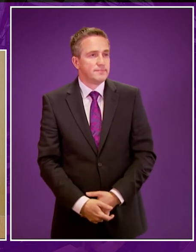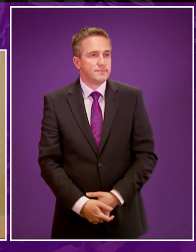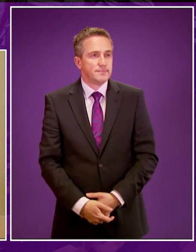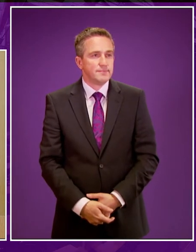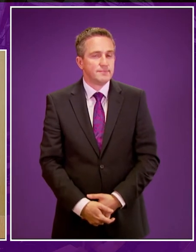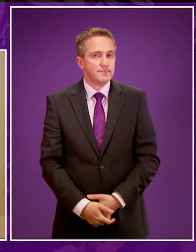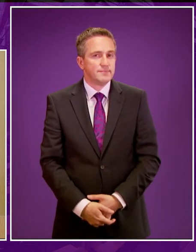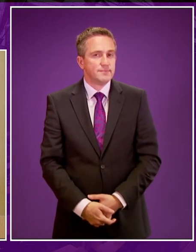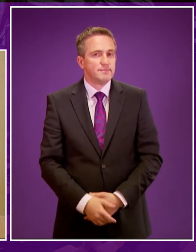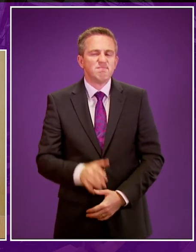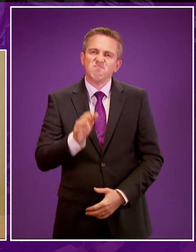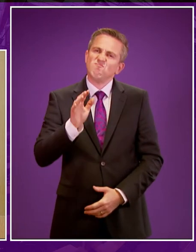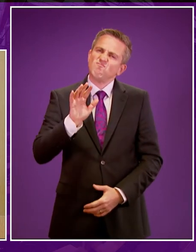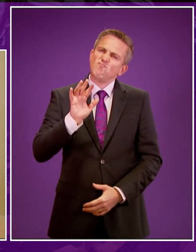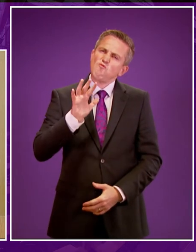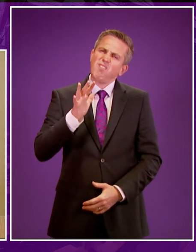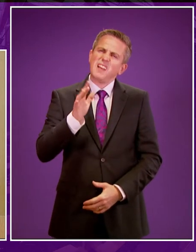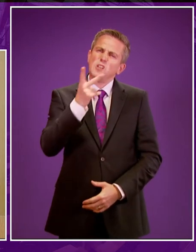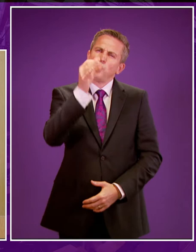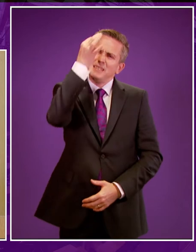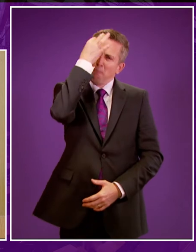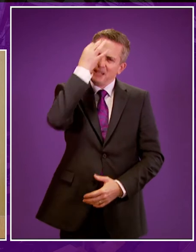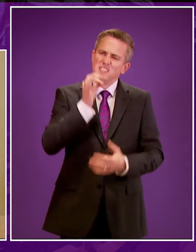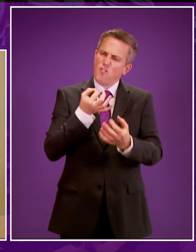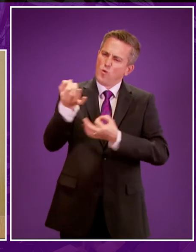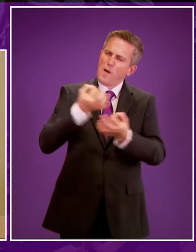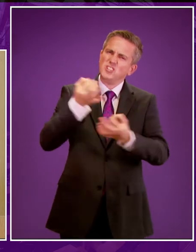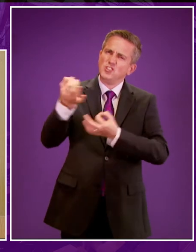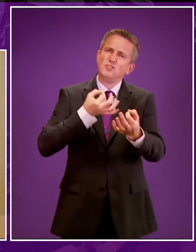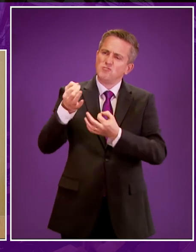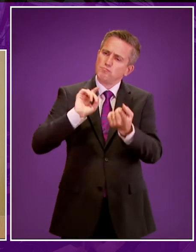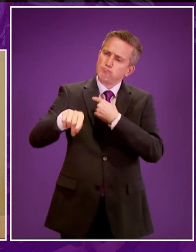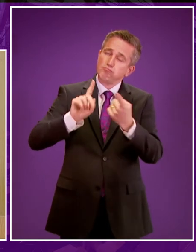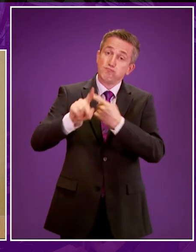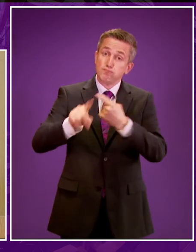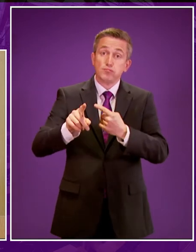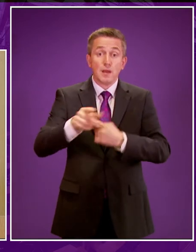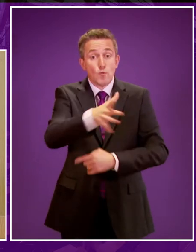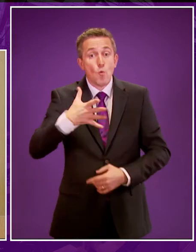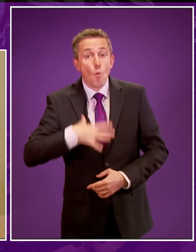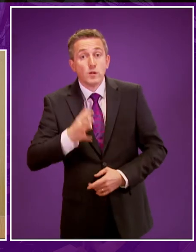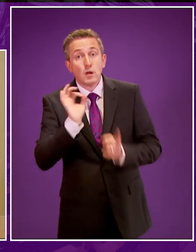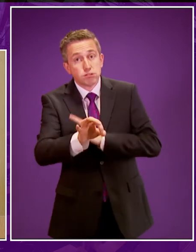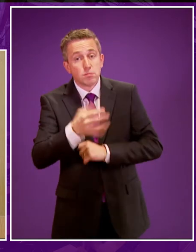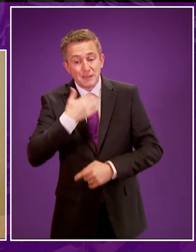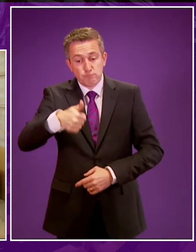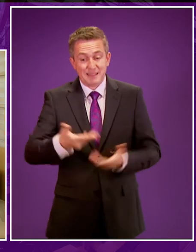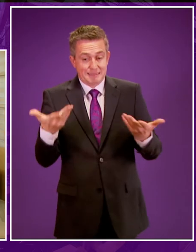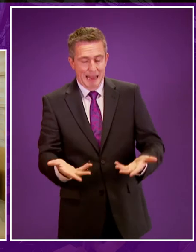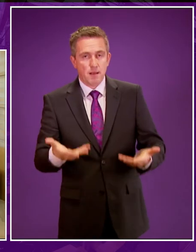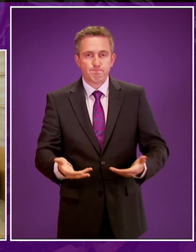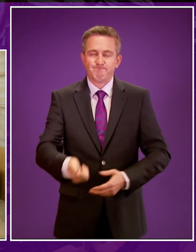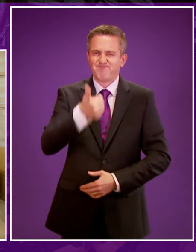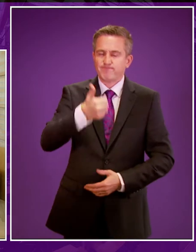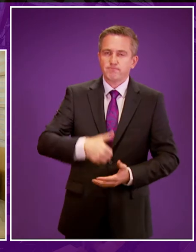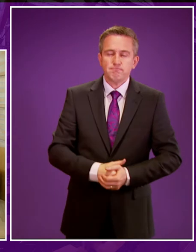Thank you. We have around 20 minutes for questions. would urge those who wish to ask a question to press their request to speak button now and I call on Liz Smith. Thank